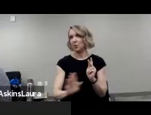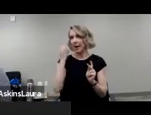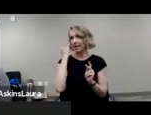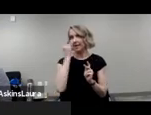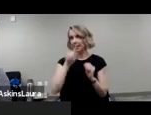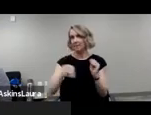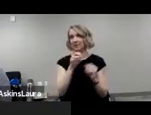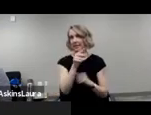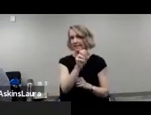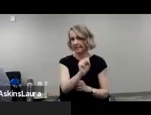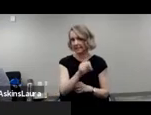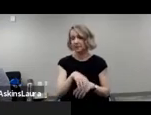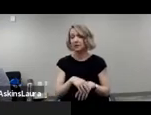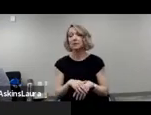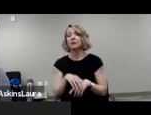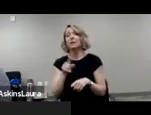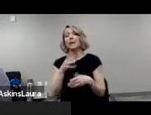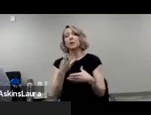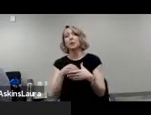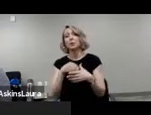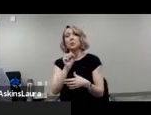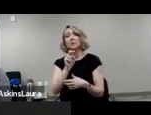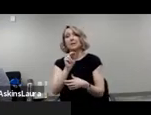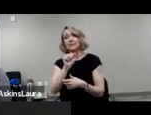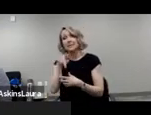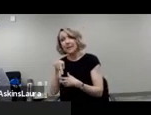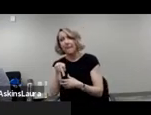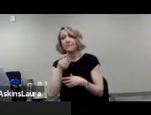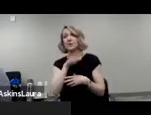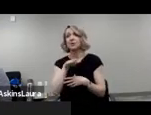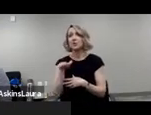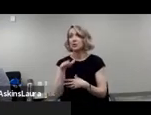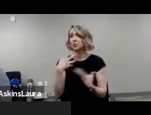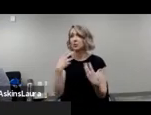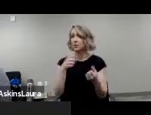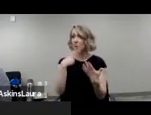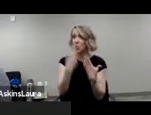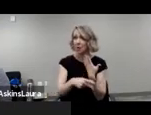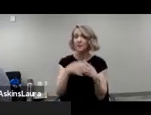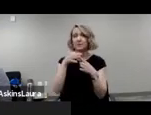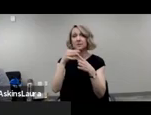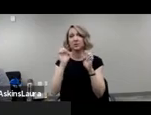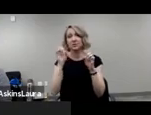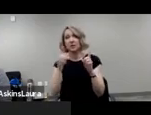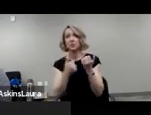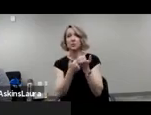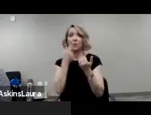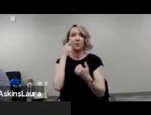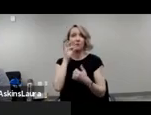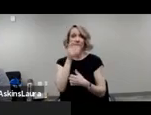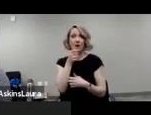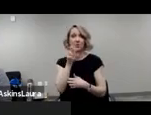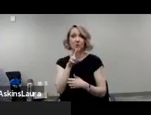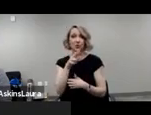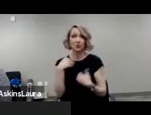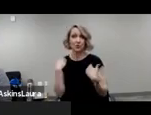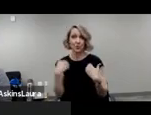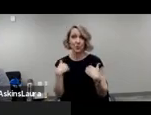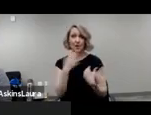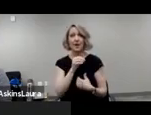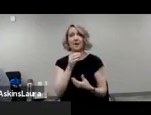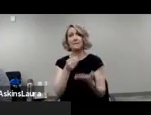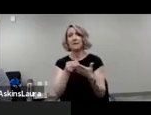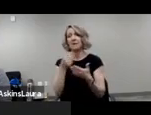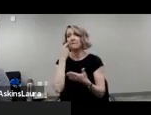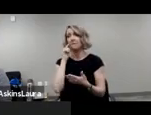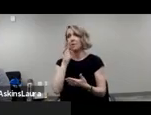SNAP, children's health programs, special education, supports for foster youth, and funding for Medicaid.